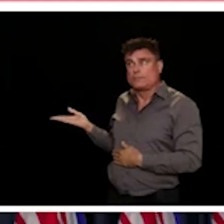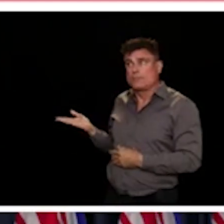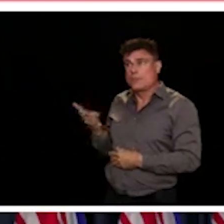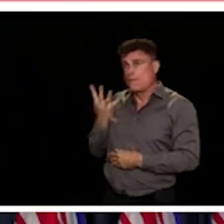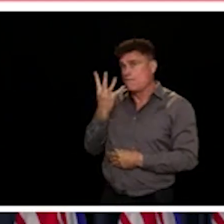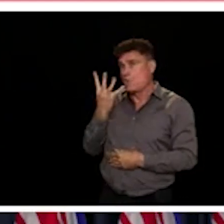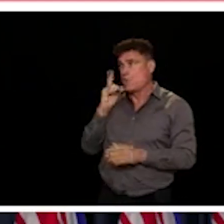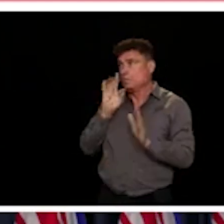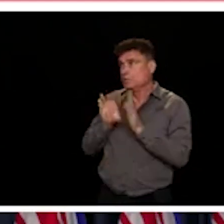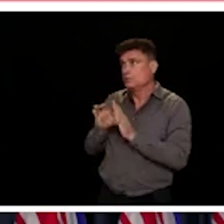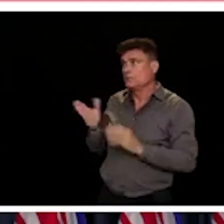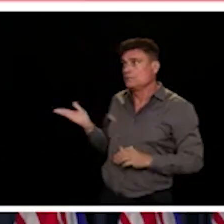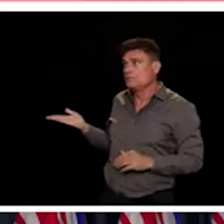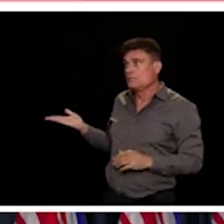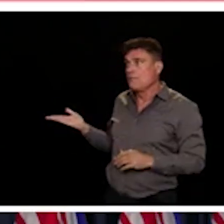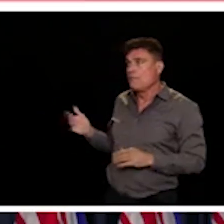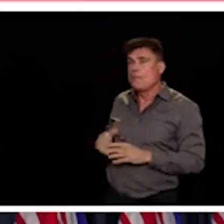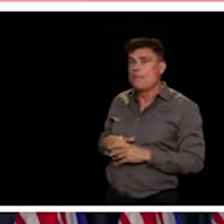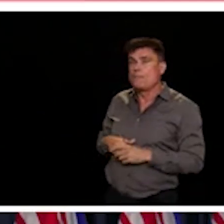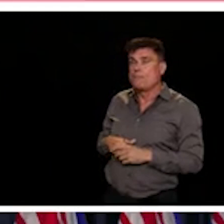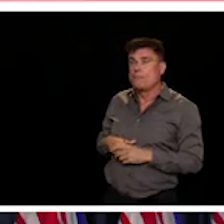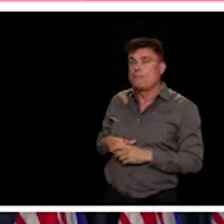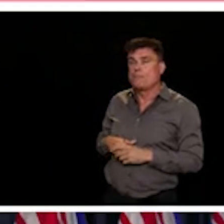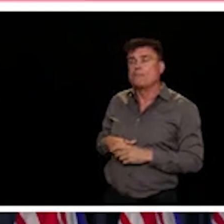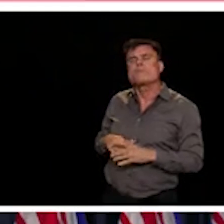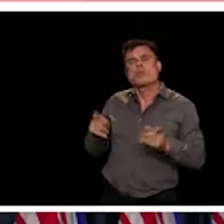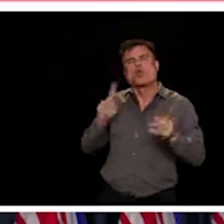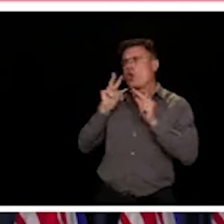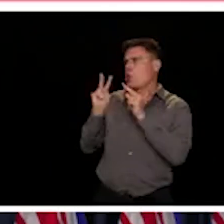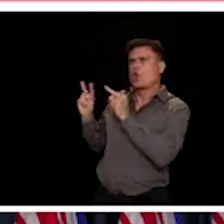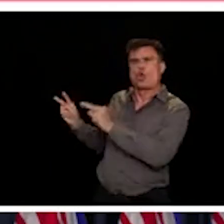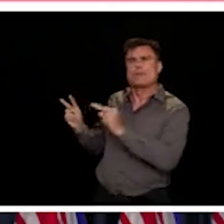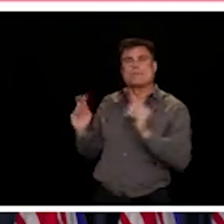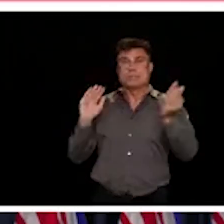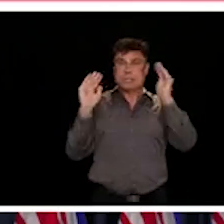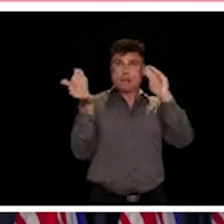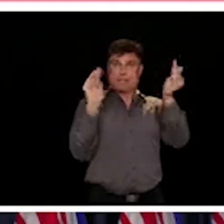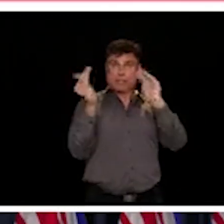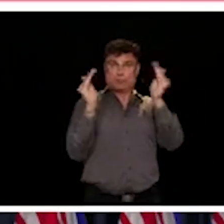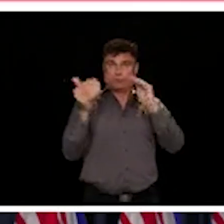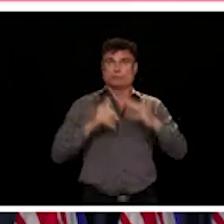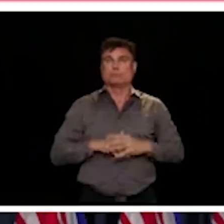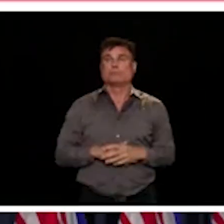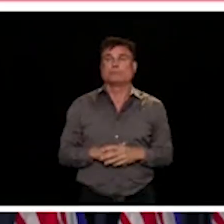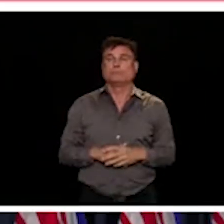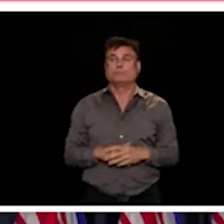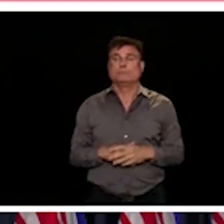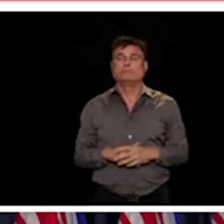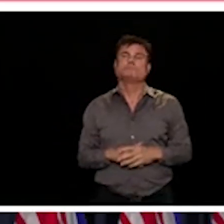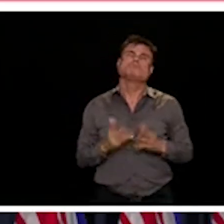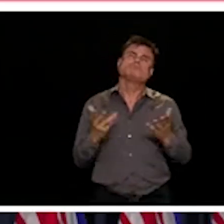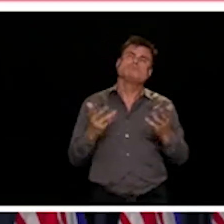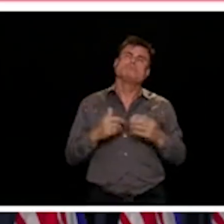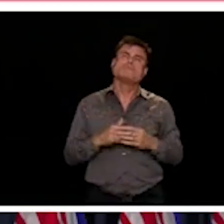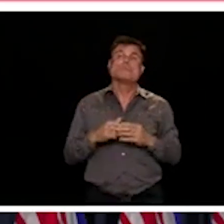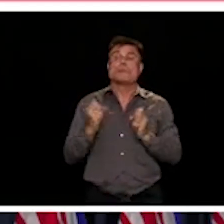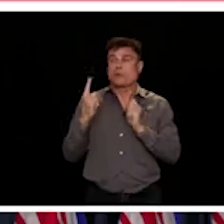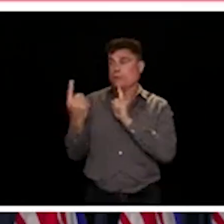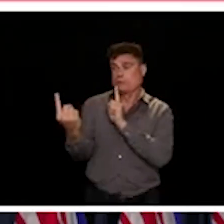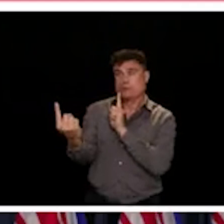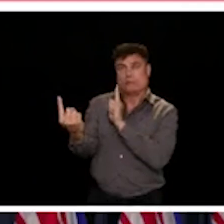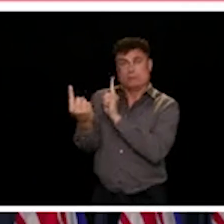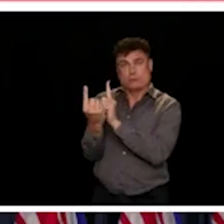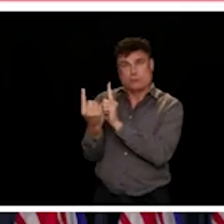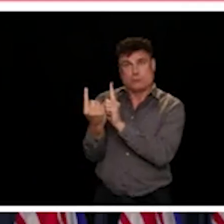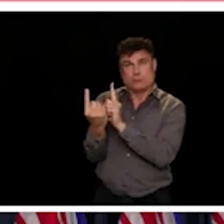60, we're somewhere in that 50, 60, 70% range. If we go dramatically increased, so